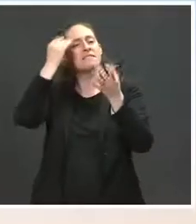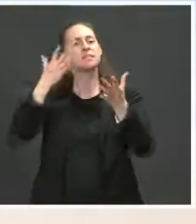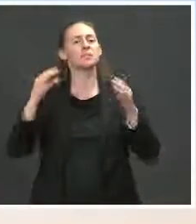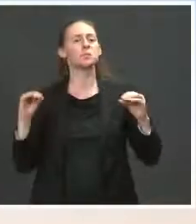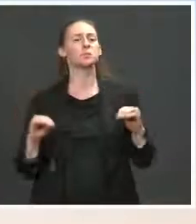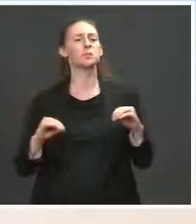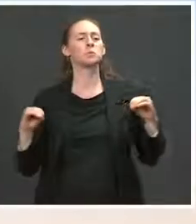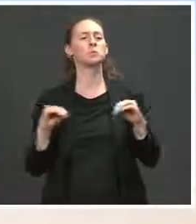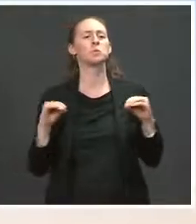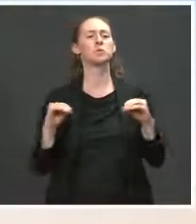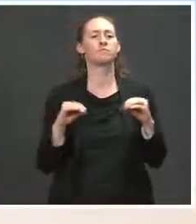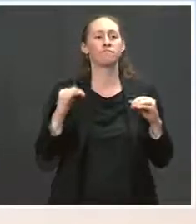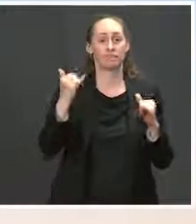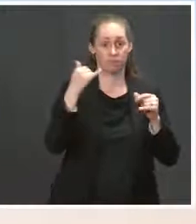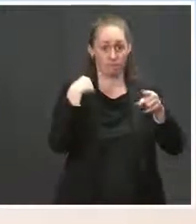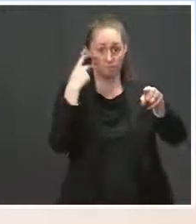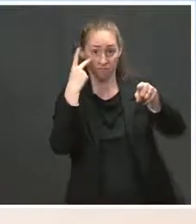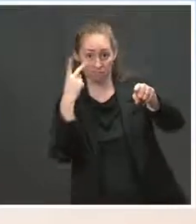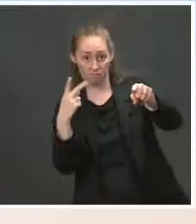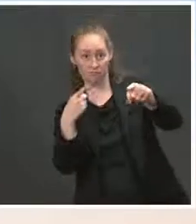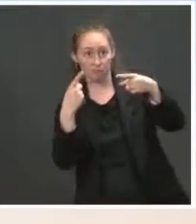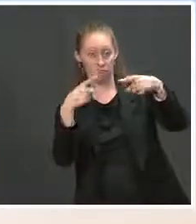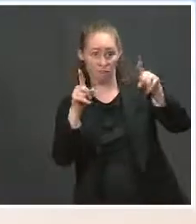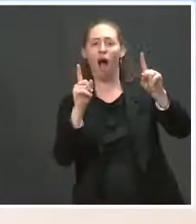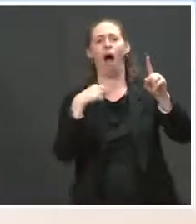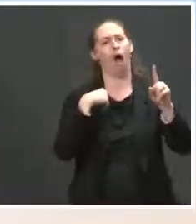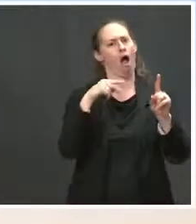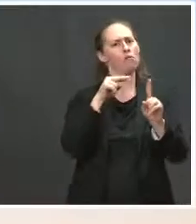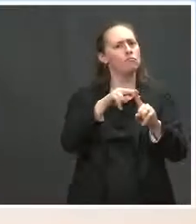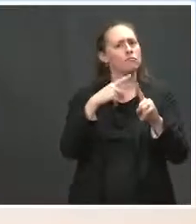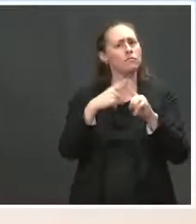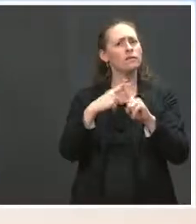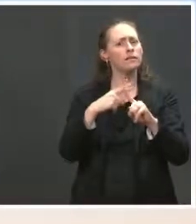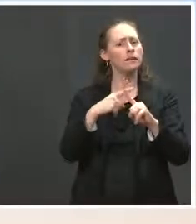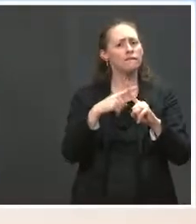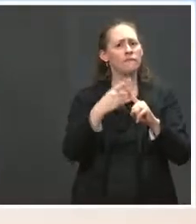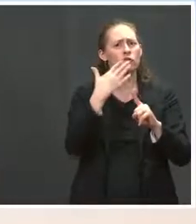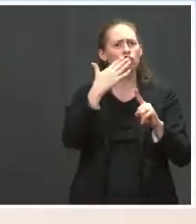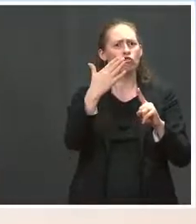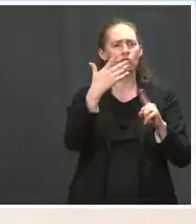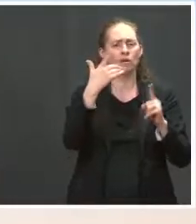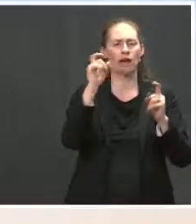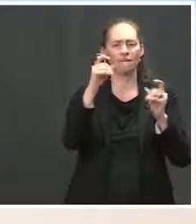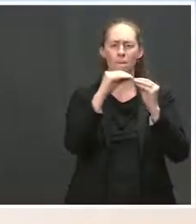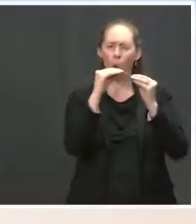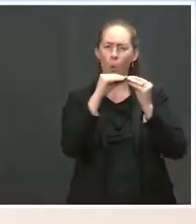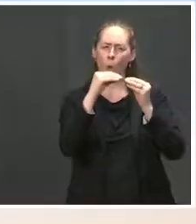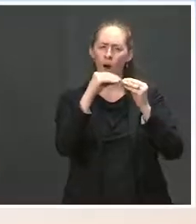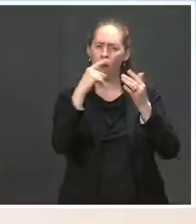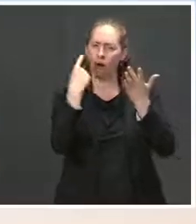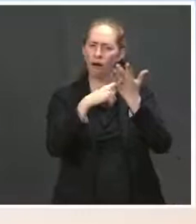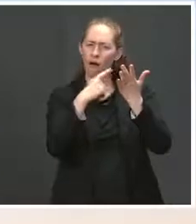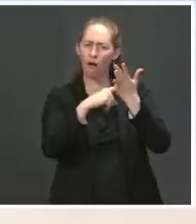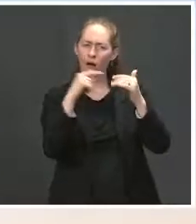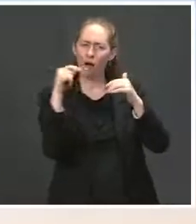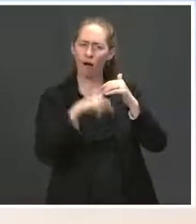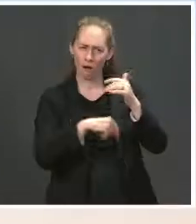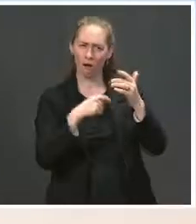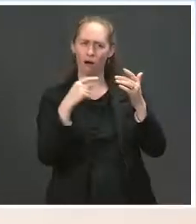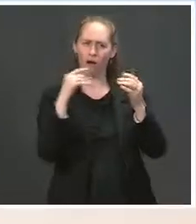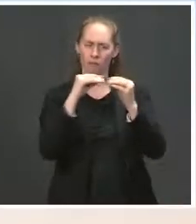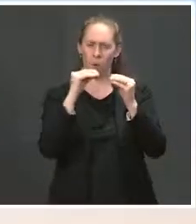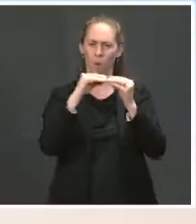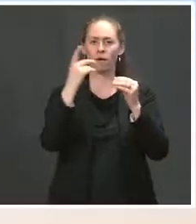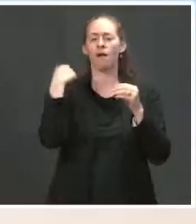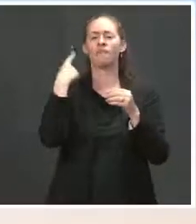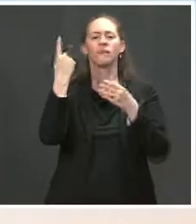here. I expect there will be a great deal of follow-up, lots of discussions from our climate envoy and others who are leading this effort